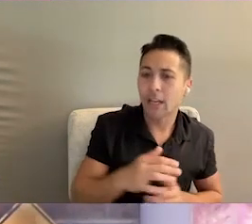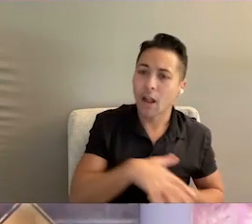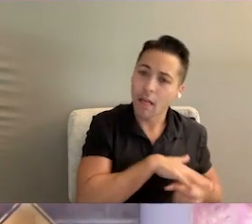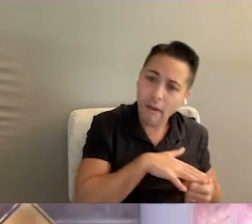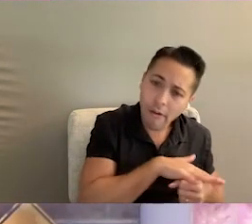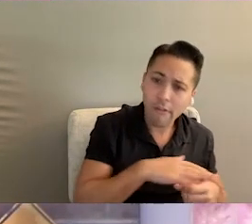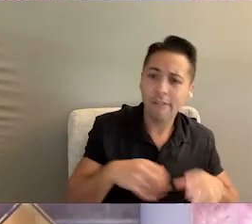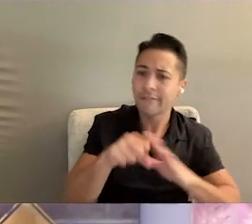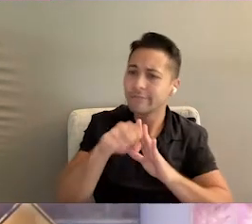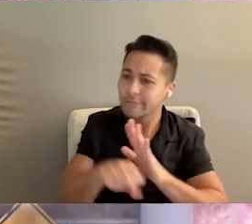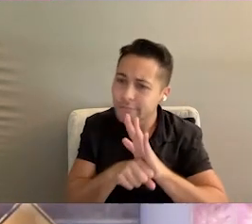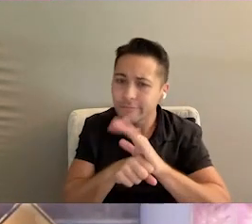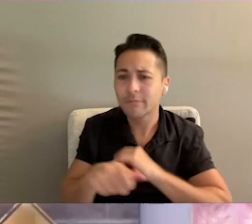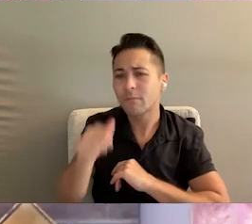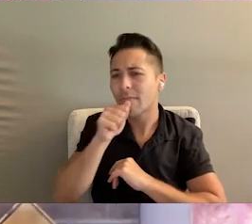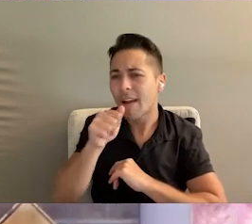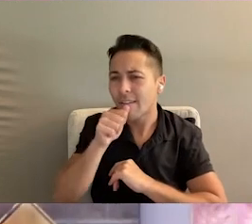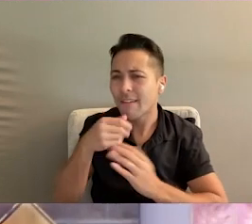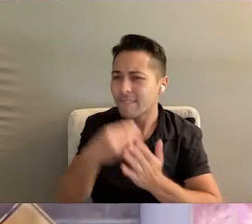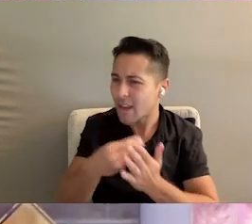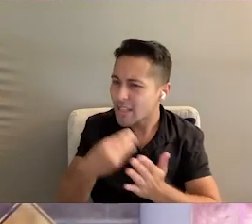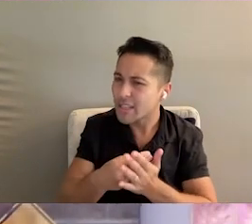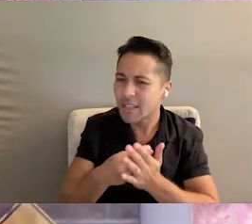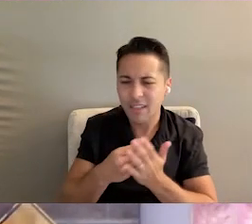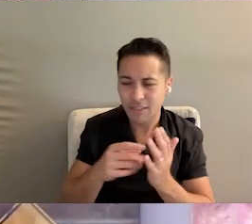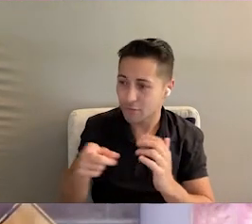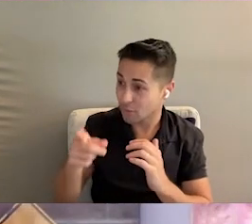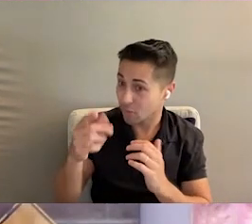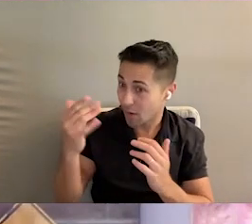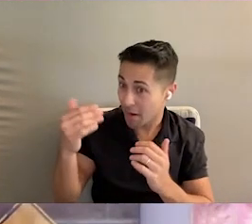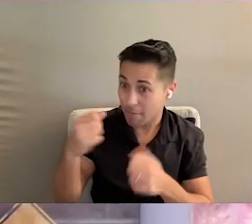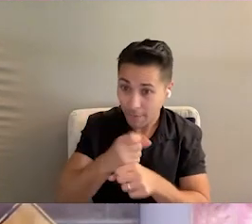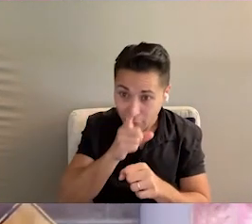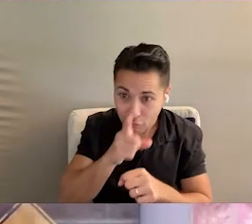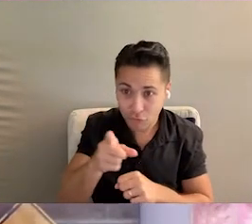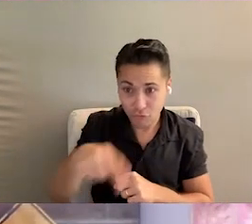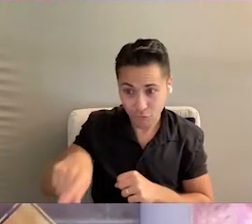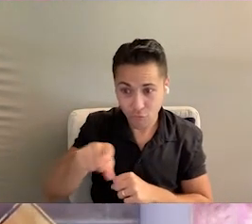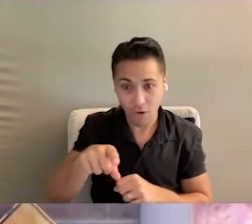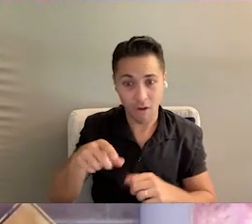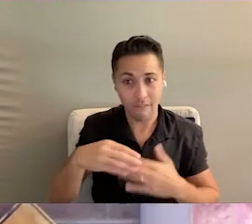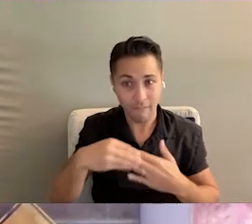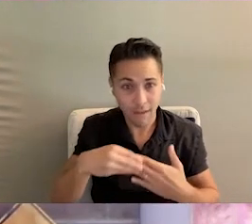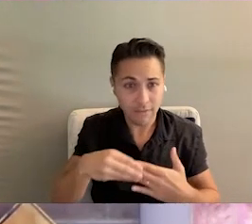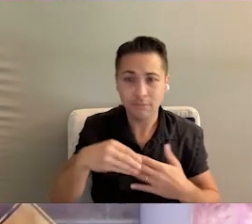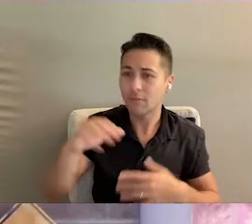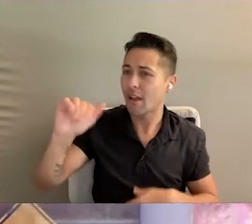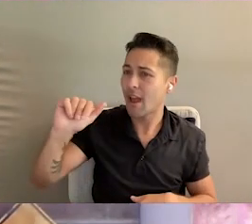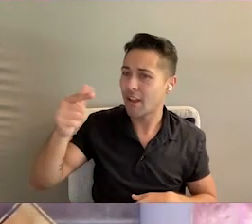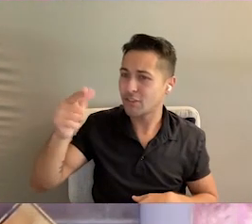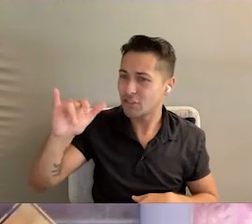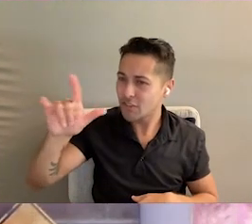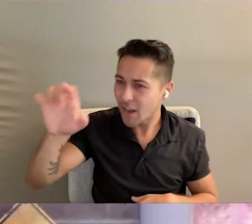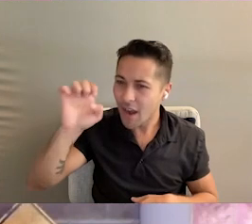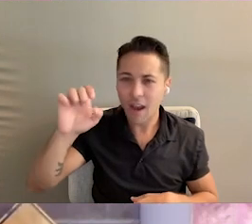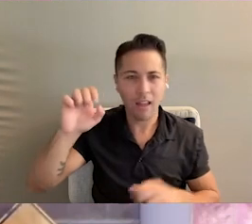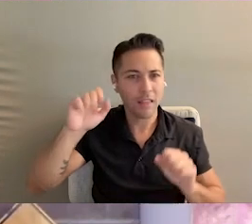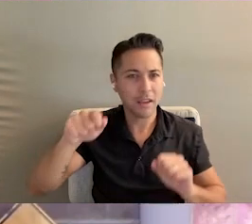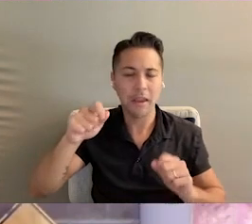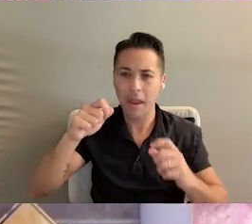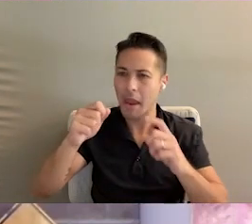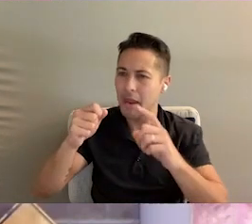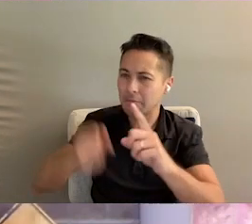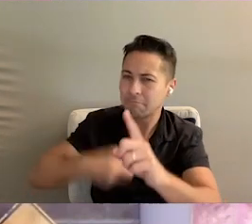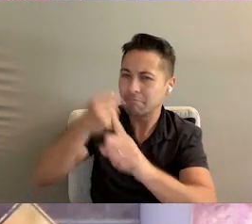local, state, and private funding streams to make sure you guys have the ability to be flexible, agile, and cutting edge